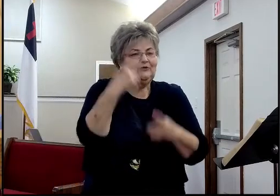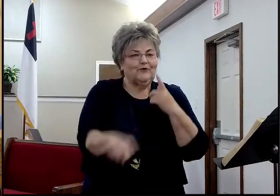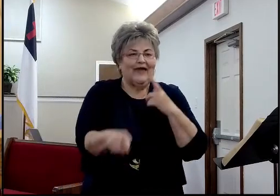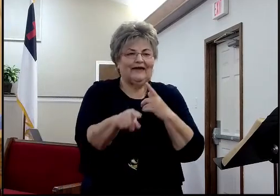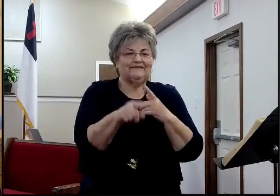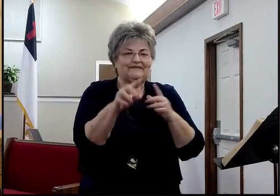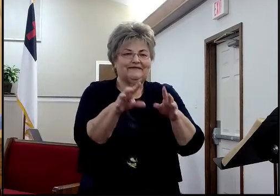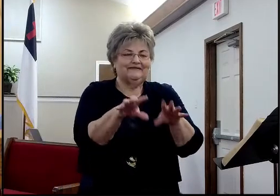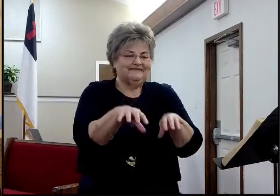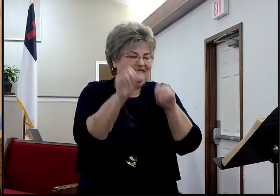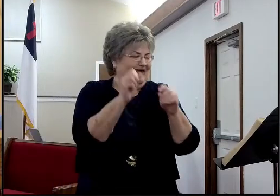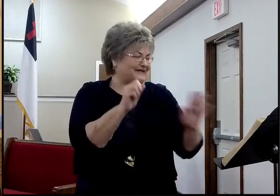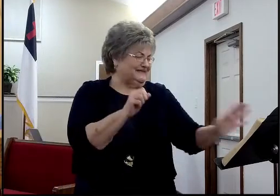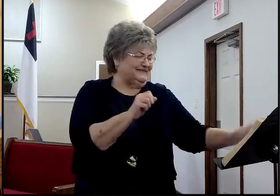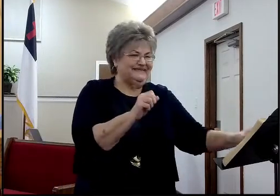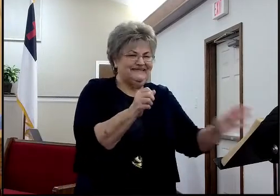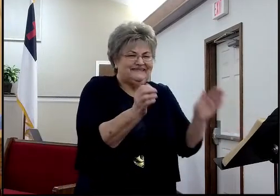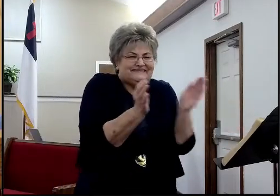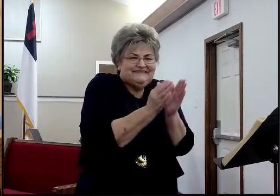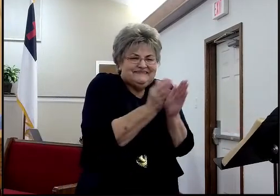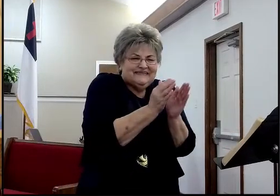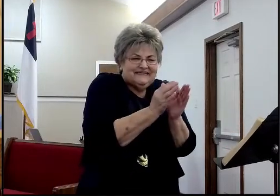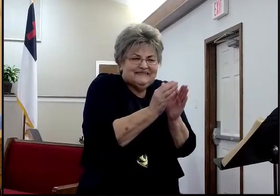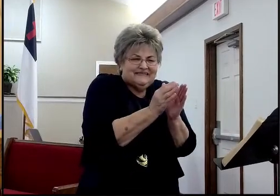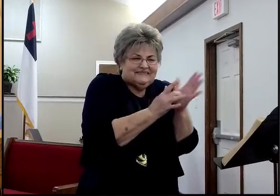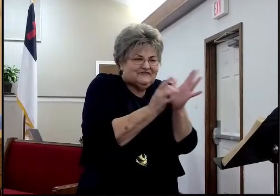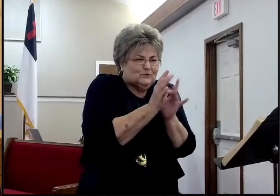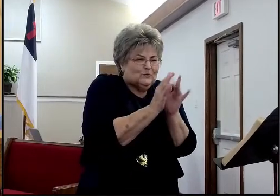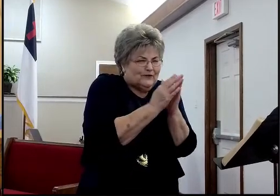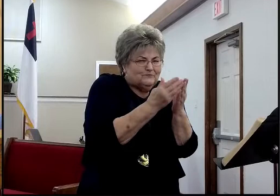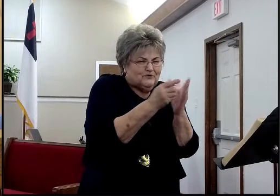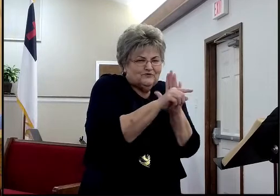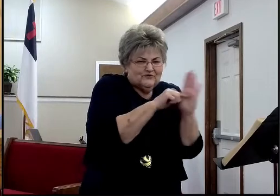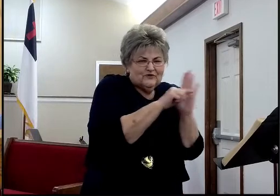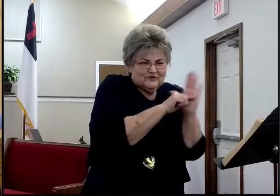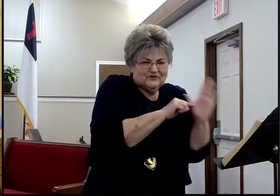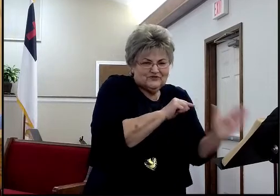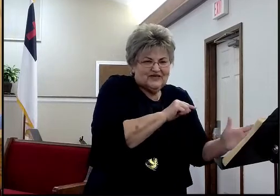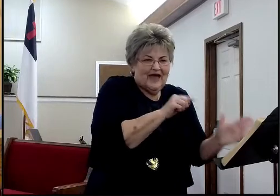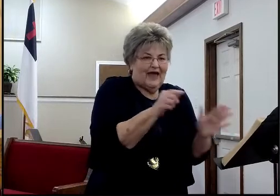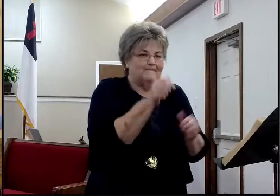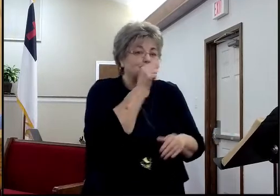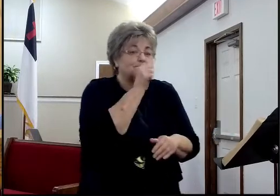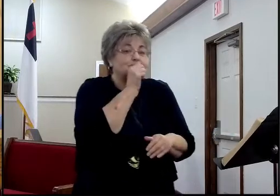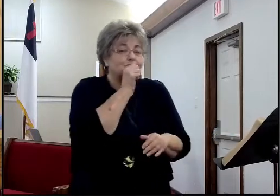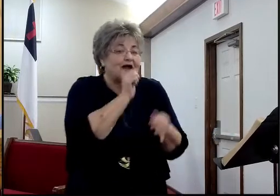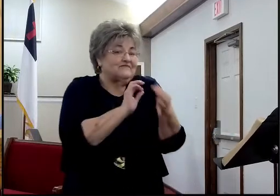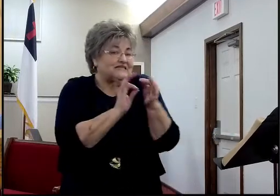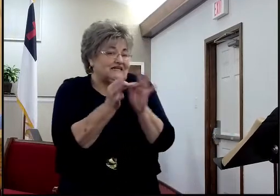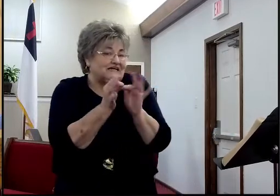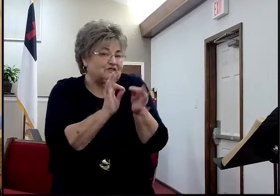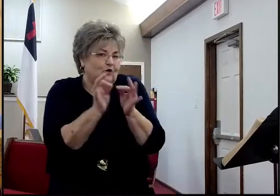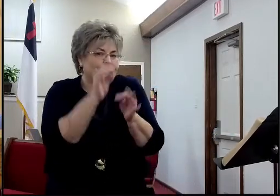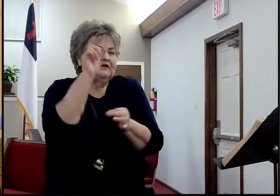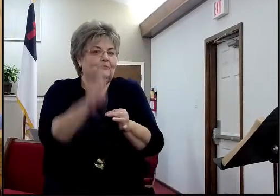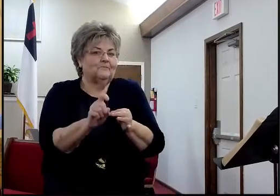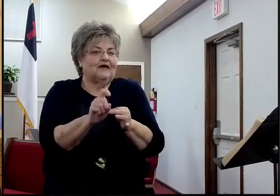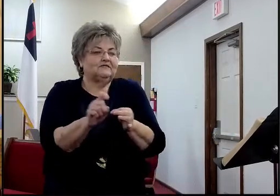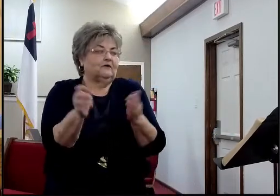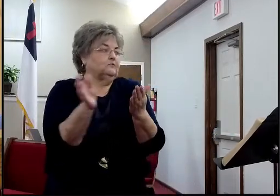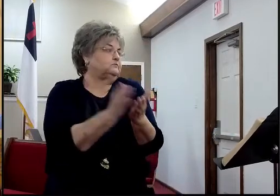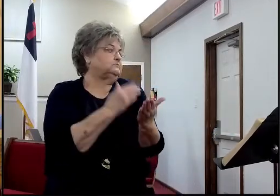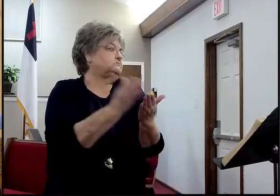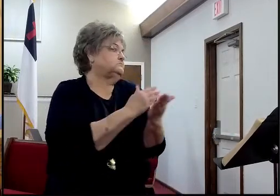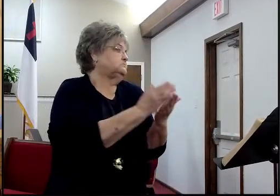portion of scripture, and privately interpret it, and that's an incredibly difficult thing to do, unless you're going to be a serious student of scripture, because